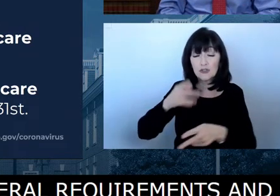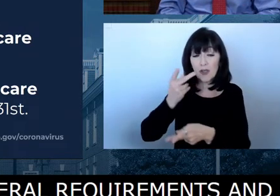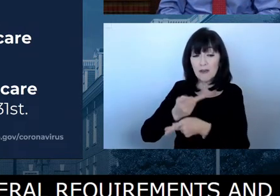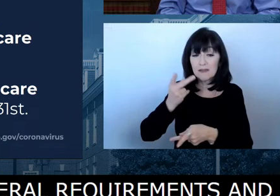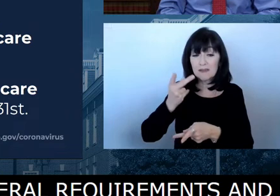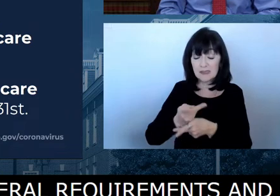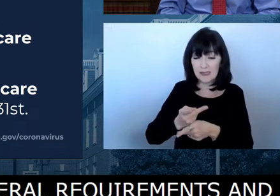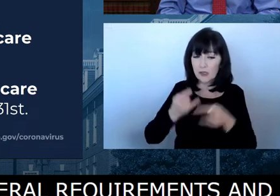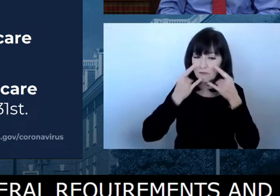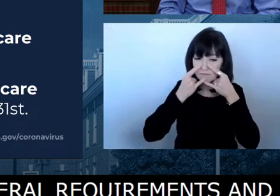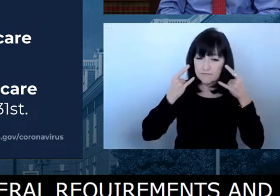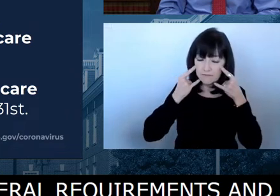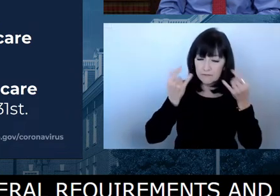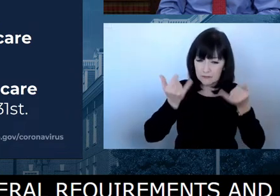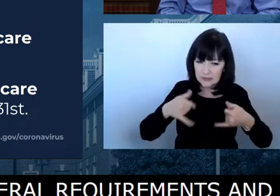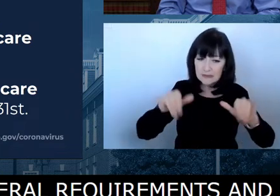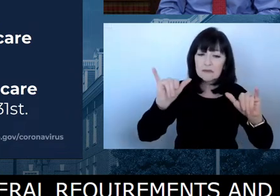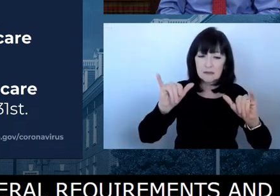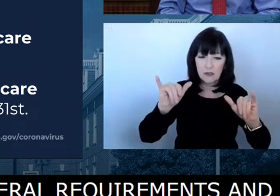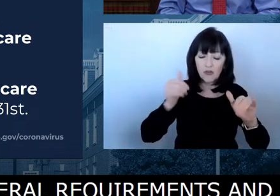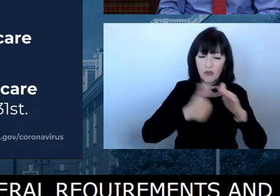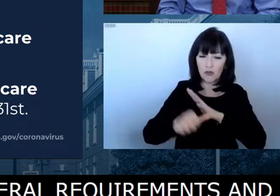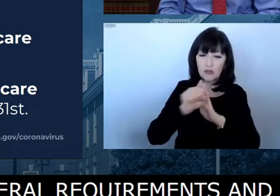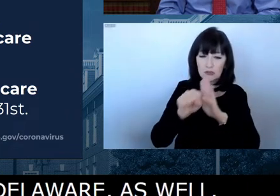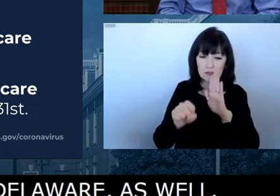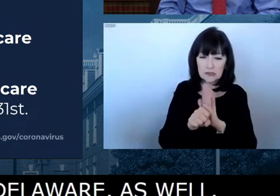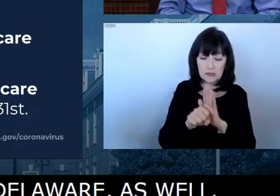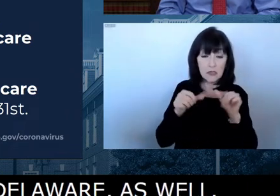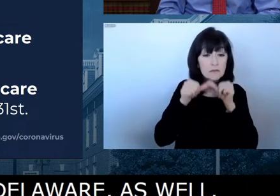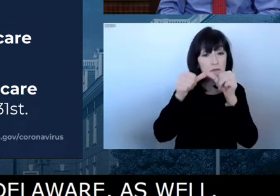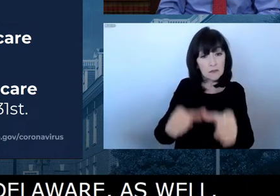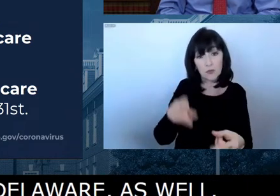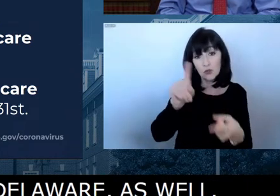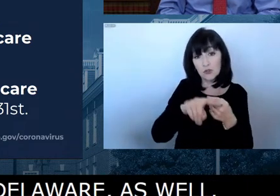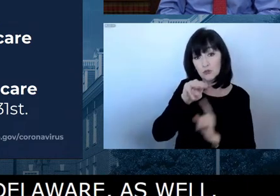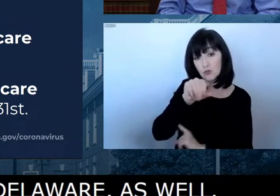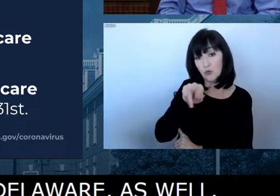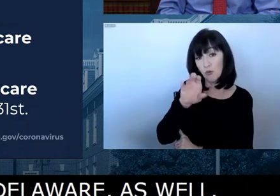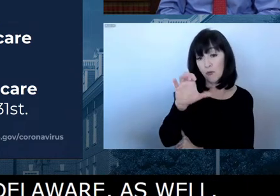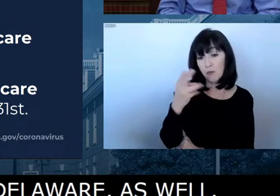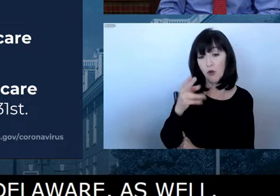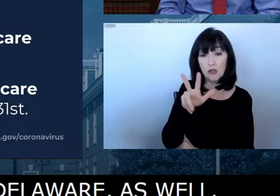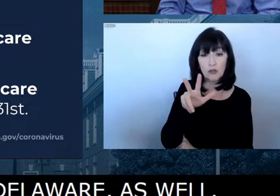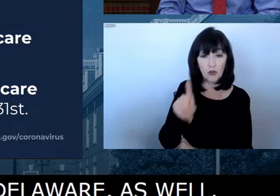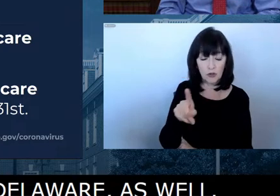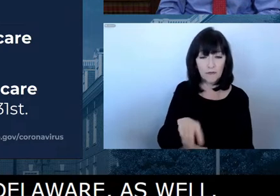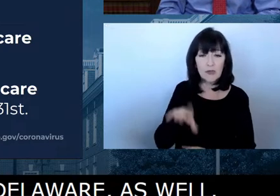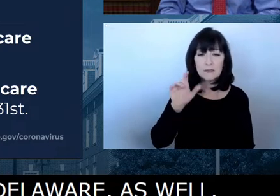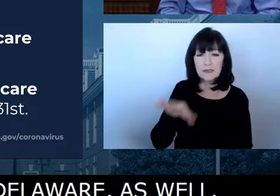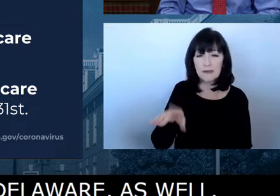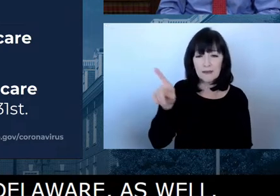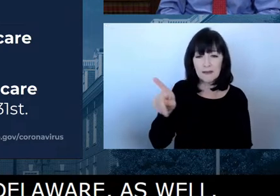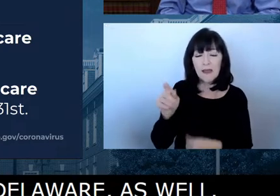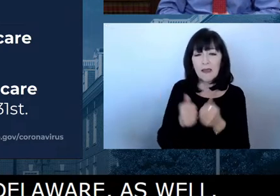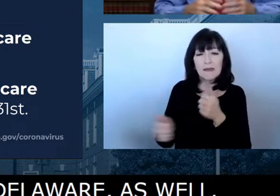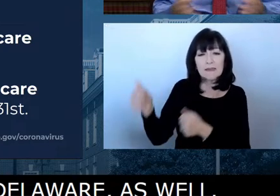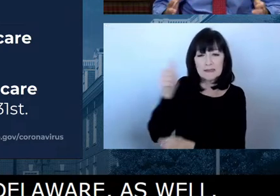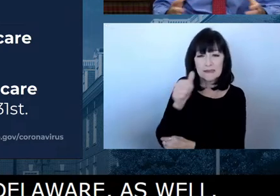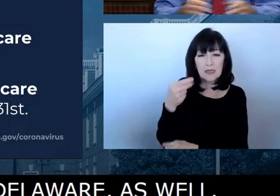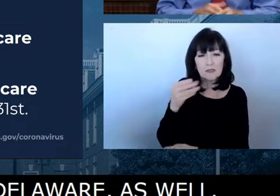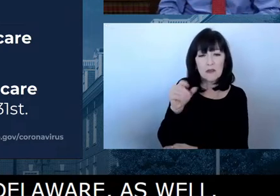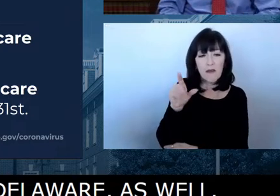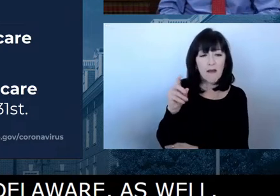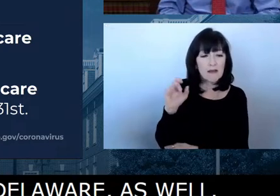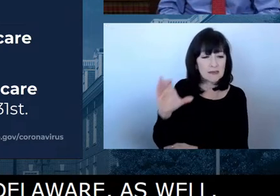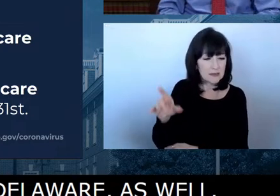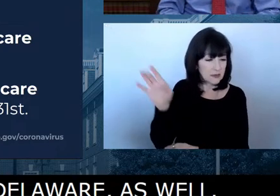remain in effect through the month of March. Secretary Holodick is going to be talking in a minute about his work with the superintendents and the